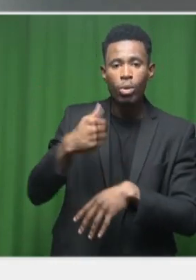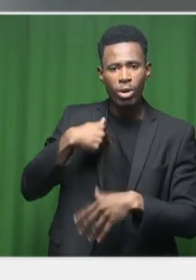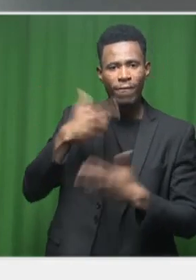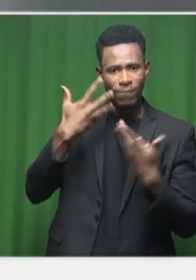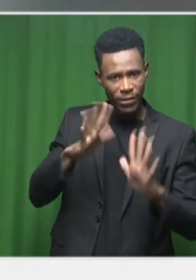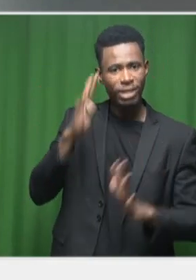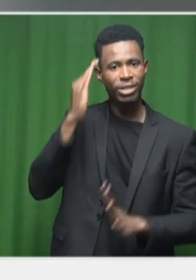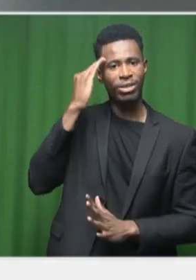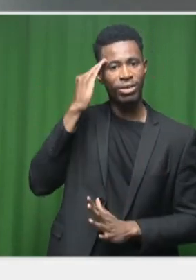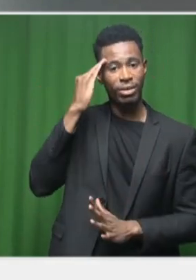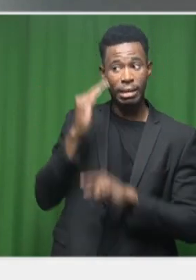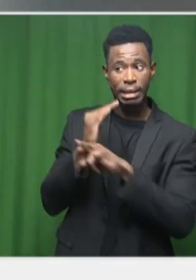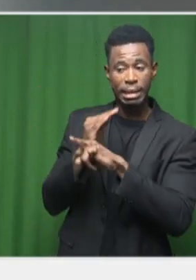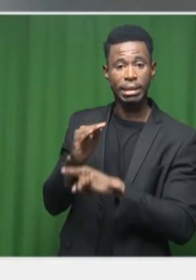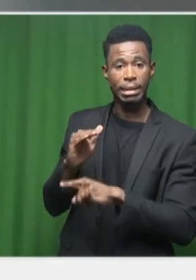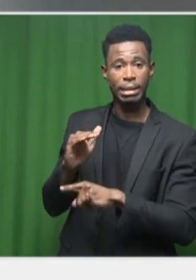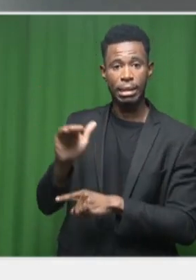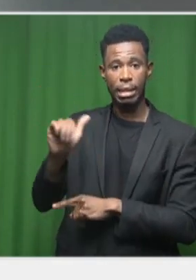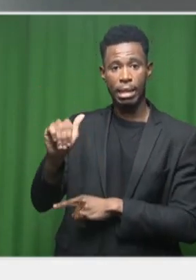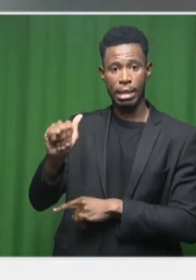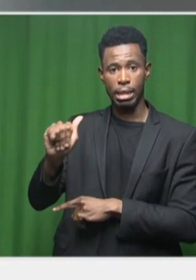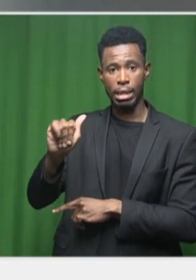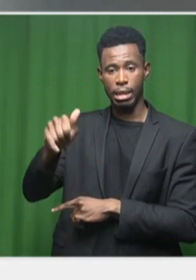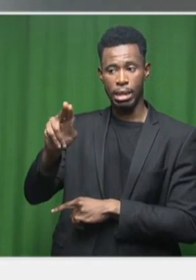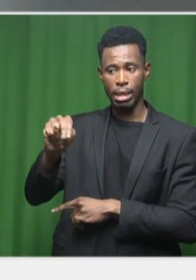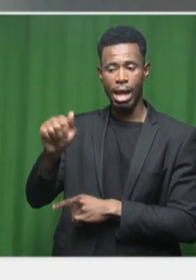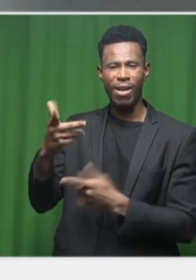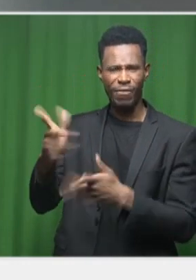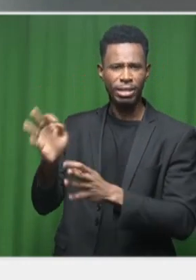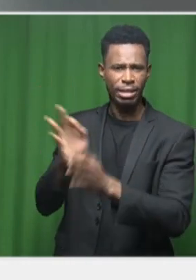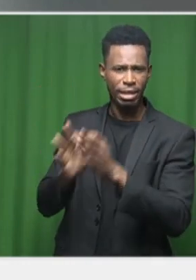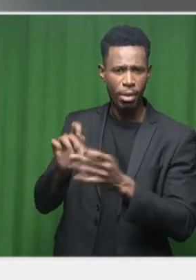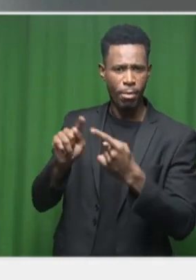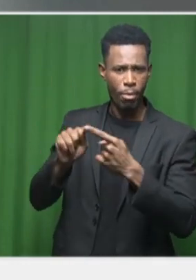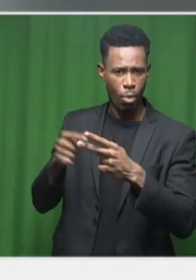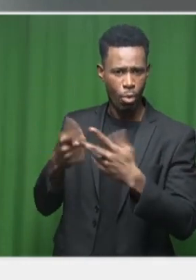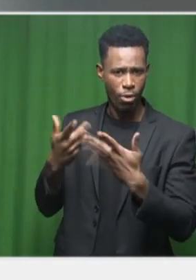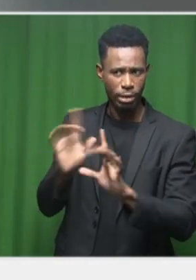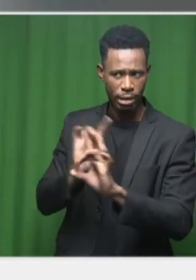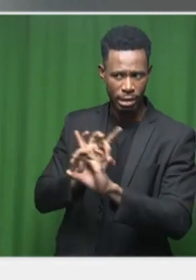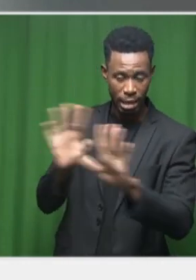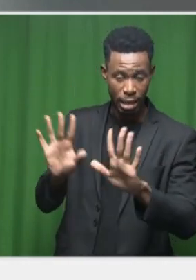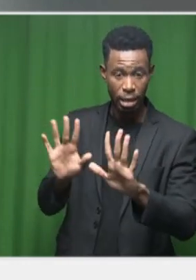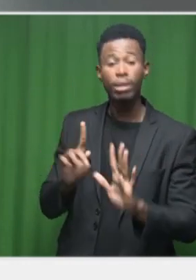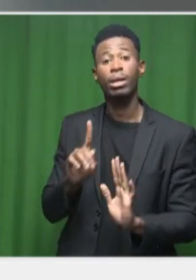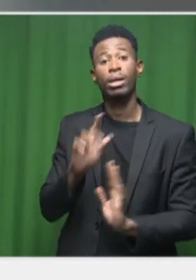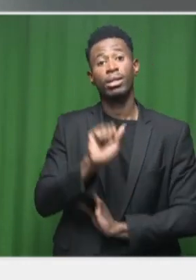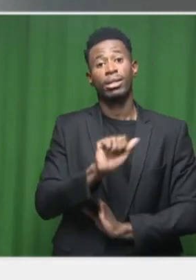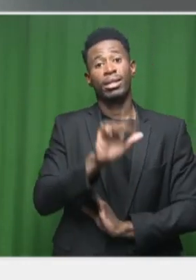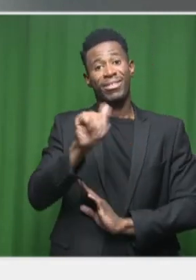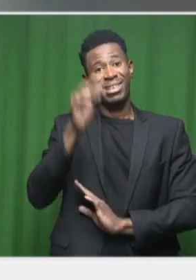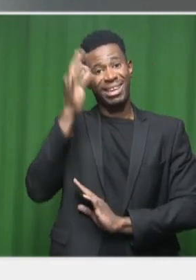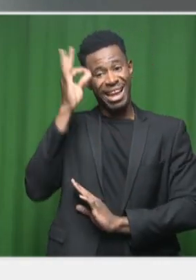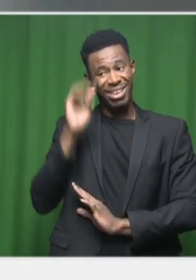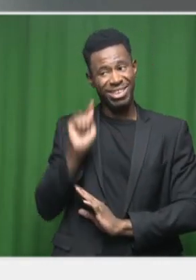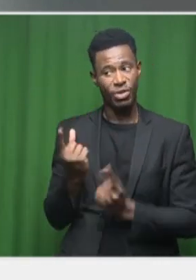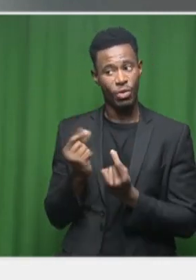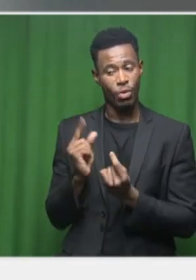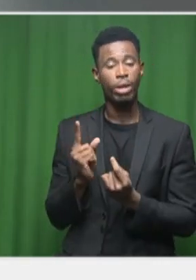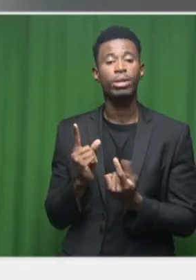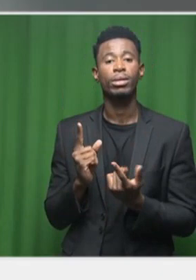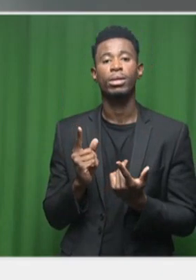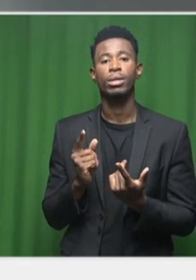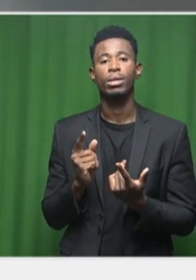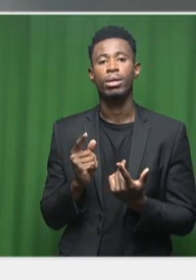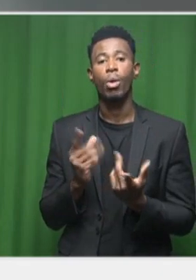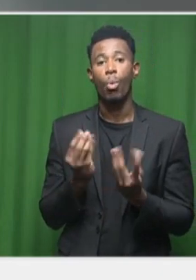some of those key aspects. One of the things that the South African government has done, and through the Department of Water and